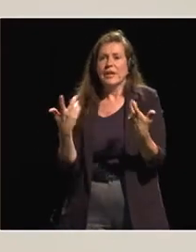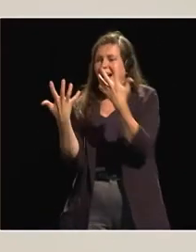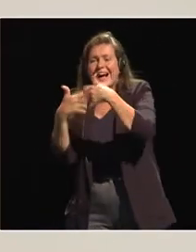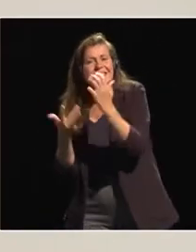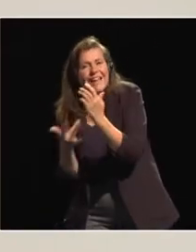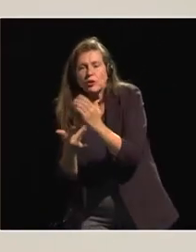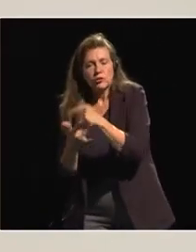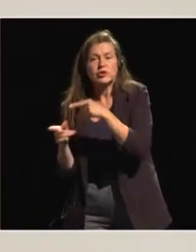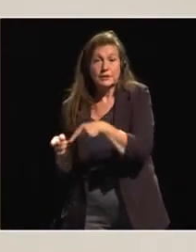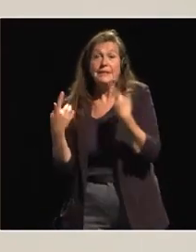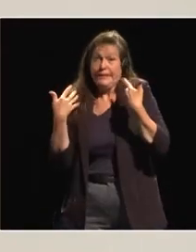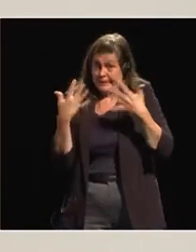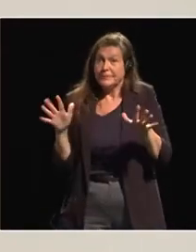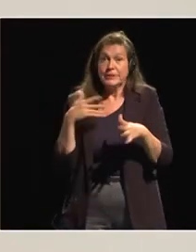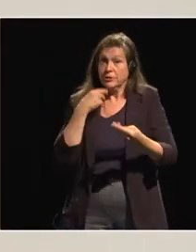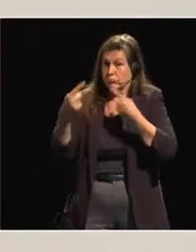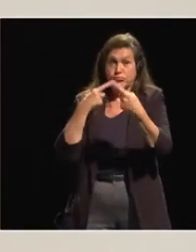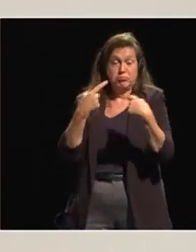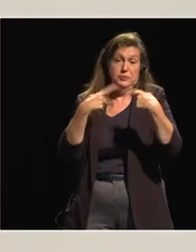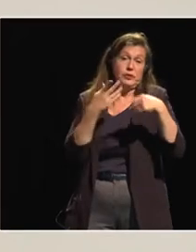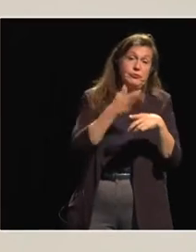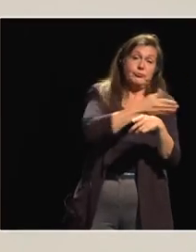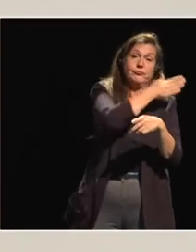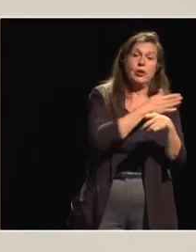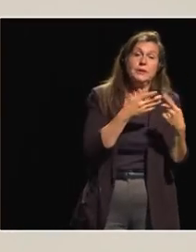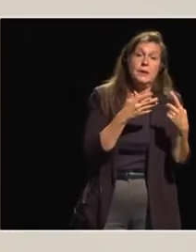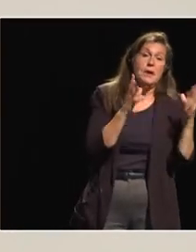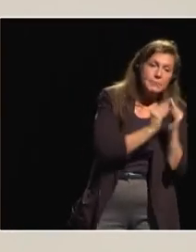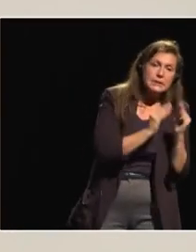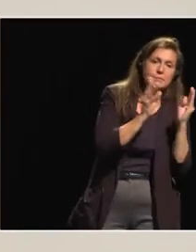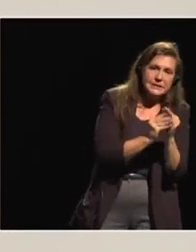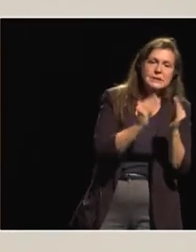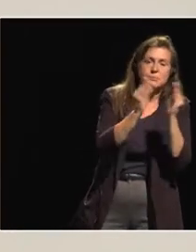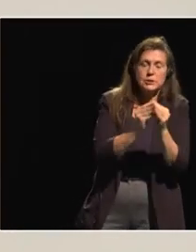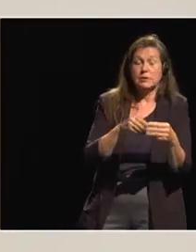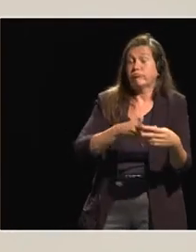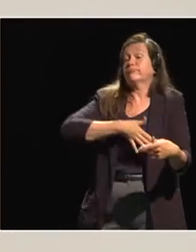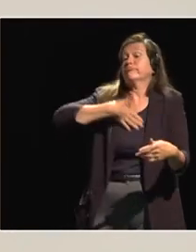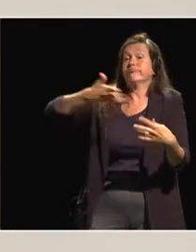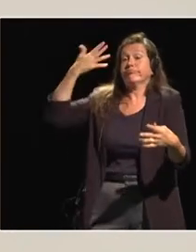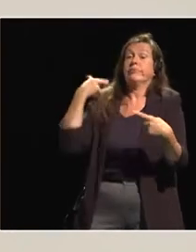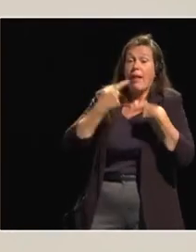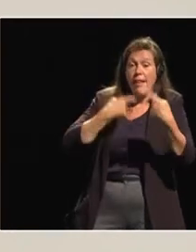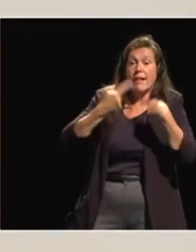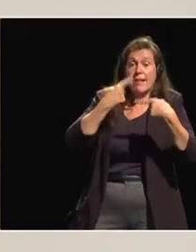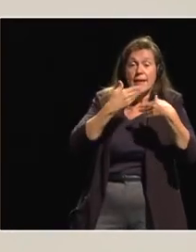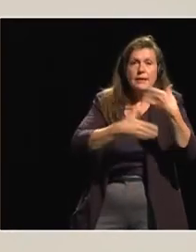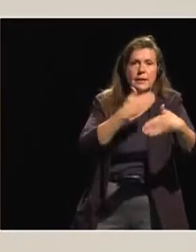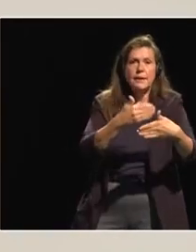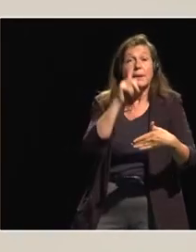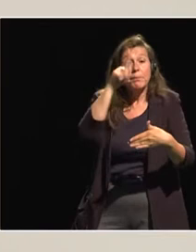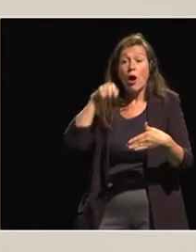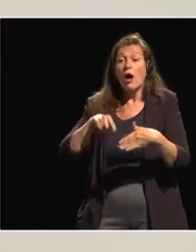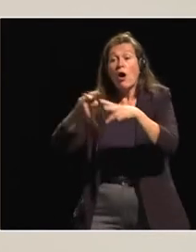financing, to land, to whatever. All this has been discussed at length through many